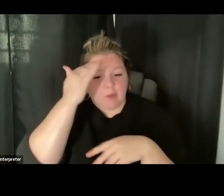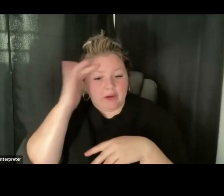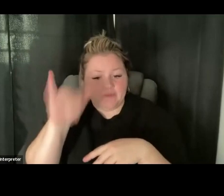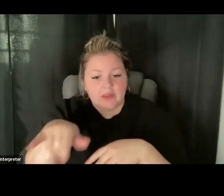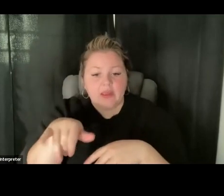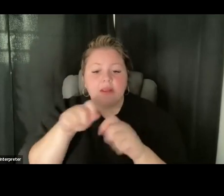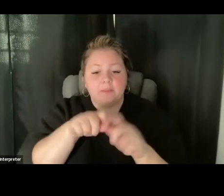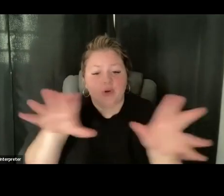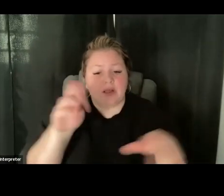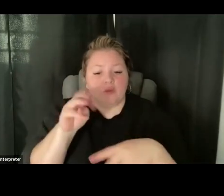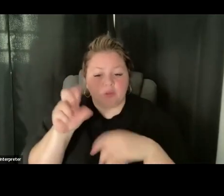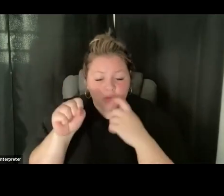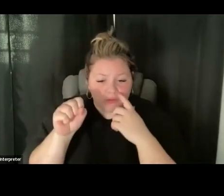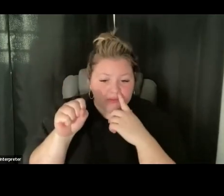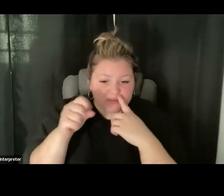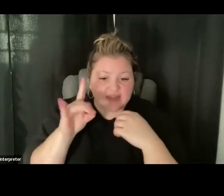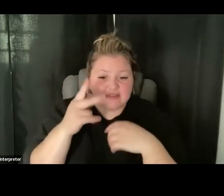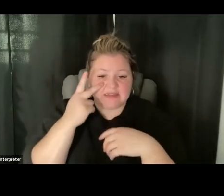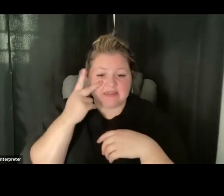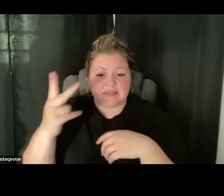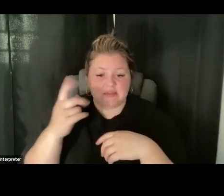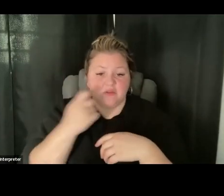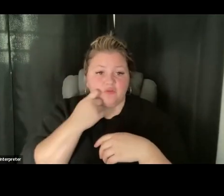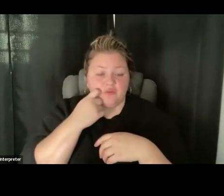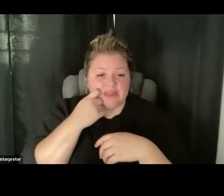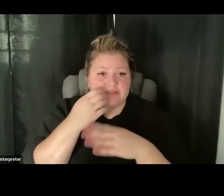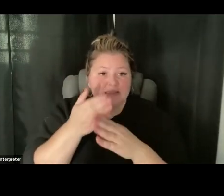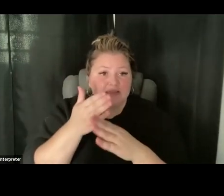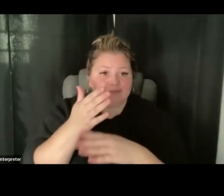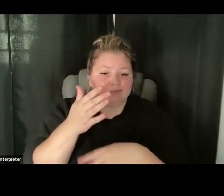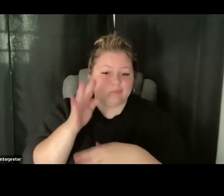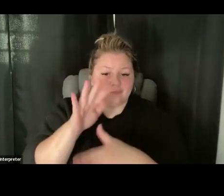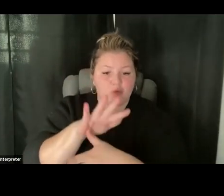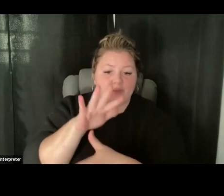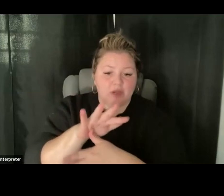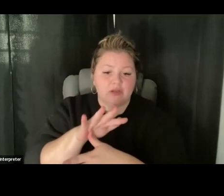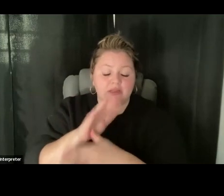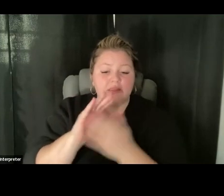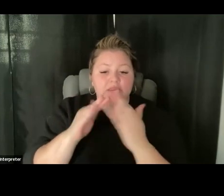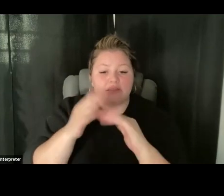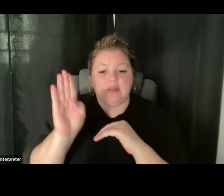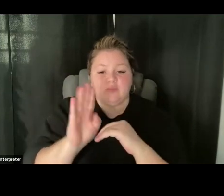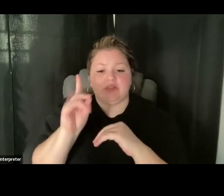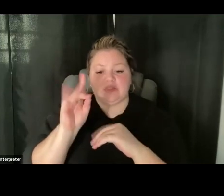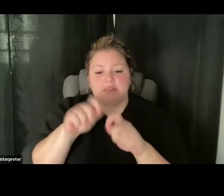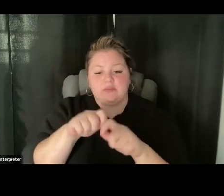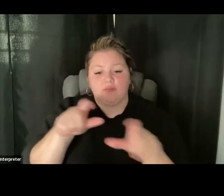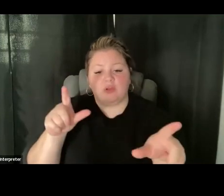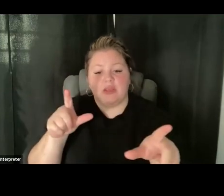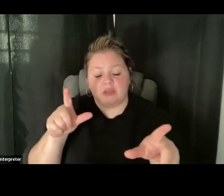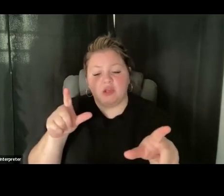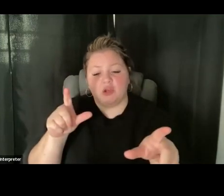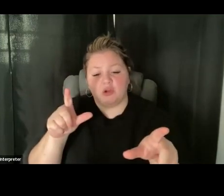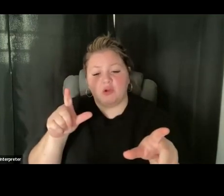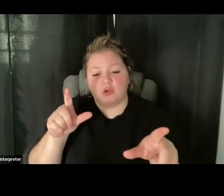I did see that for this past primary, the city of Boston did put out a notice informing